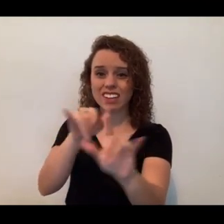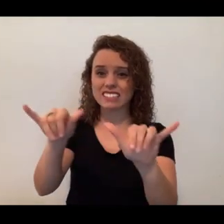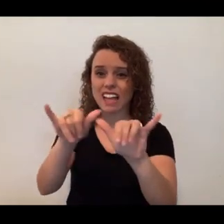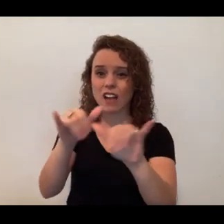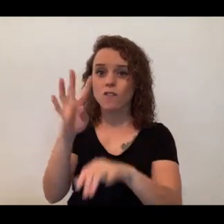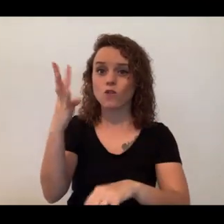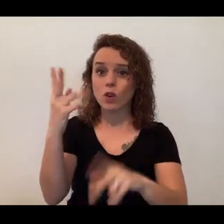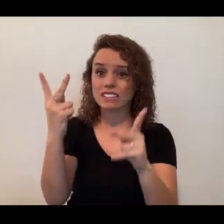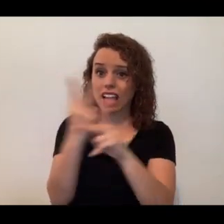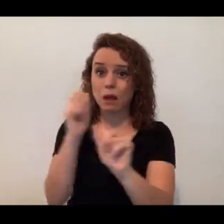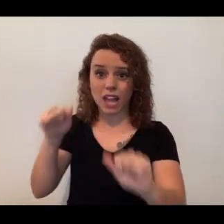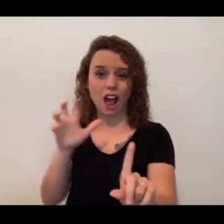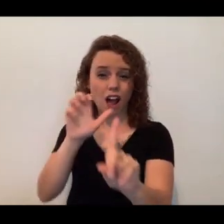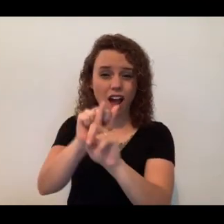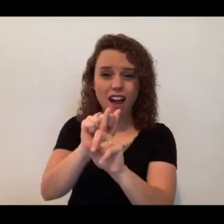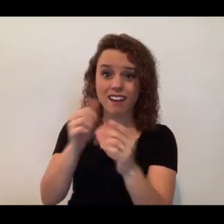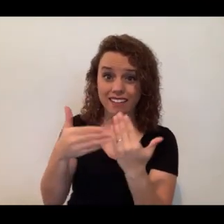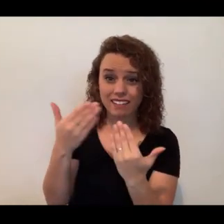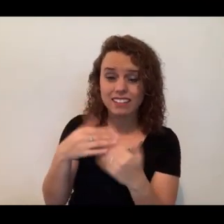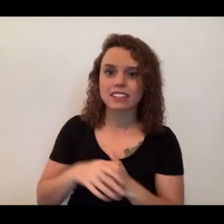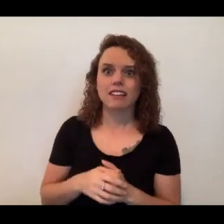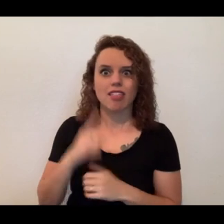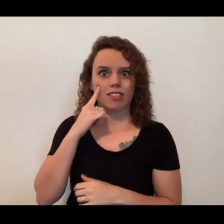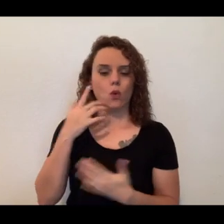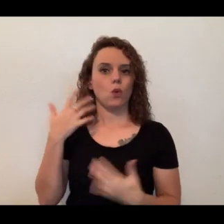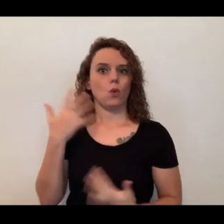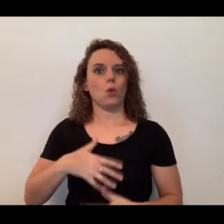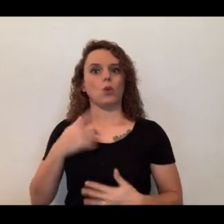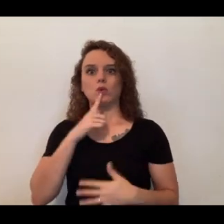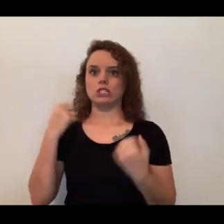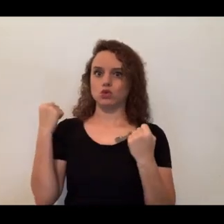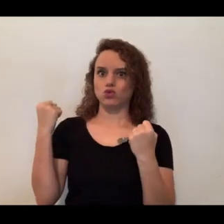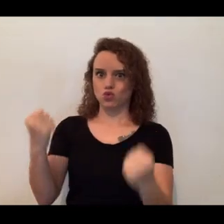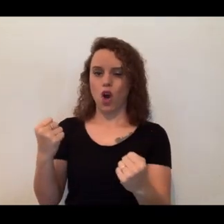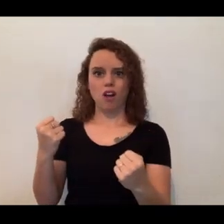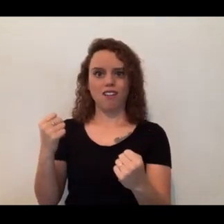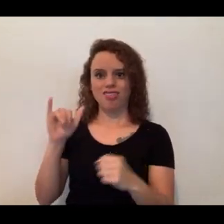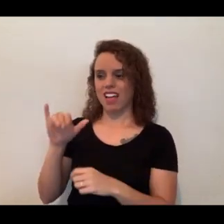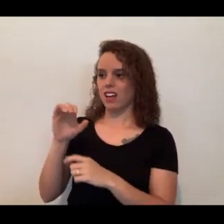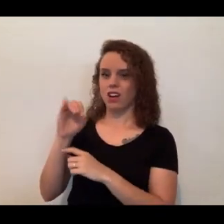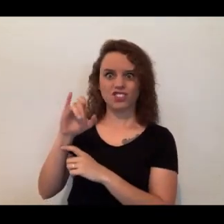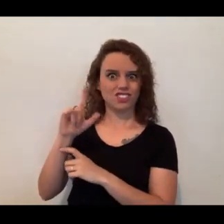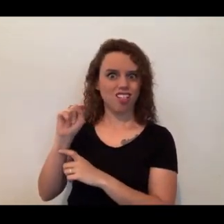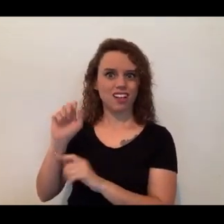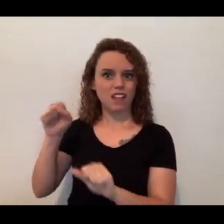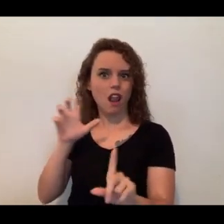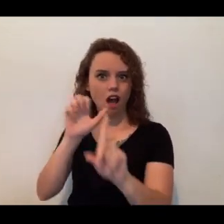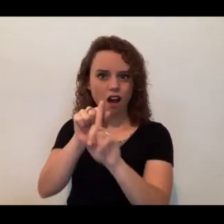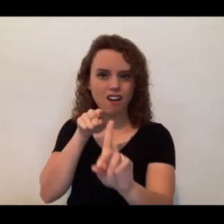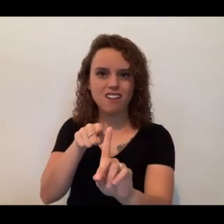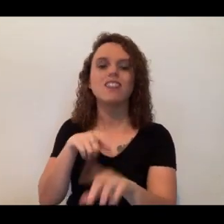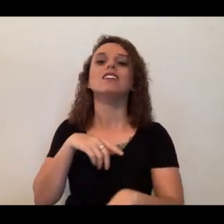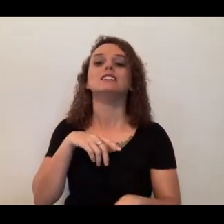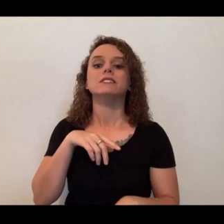this cat must be to be able to take down prey that's four times her size. It's pretty strong. Know